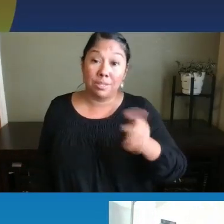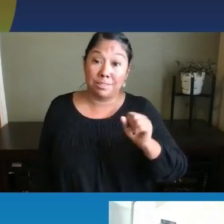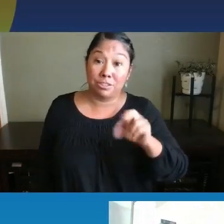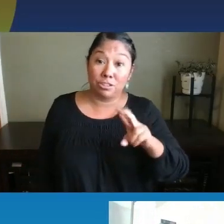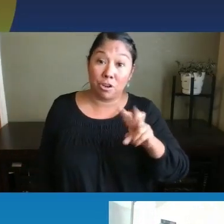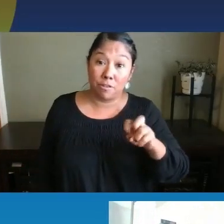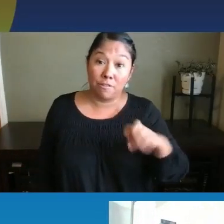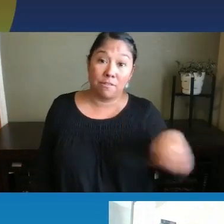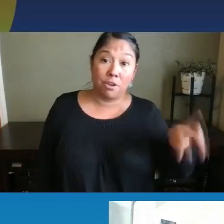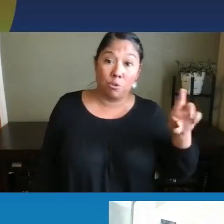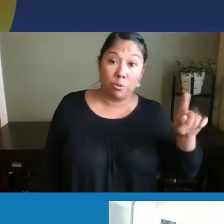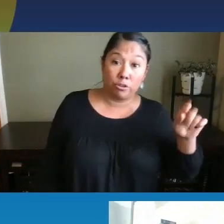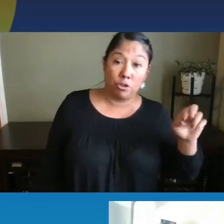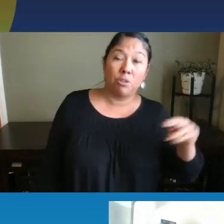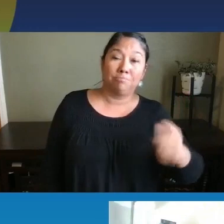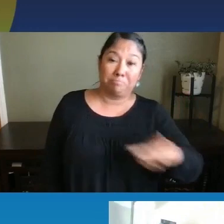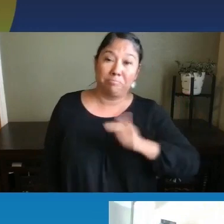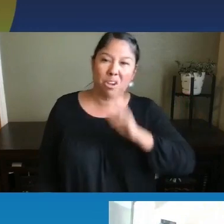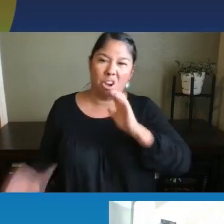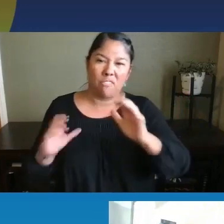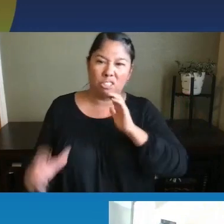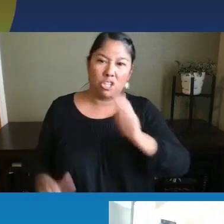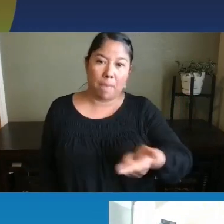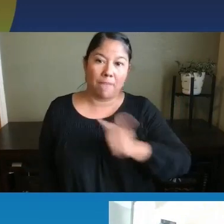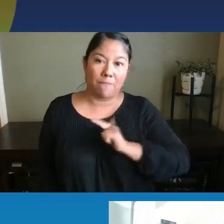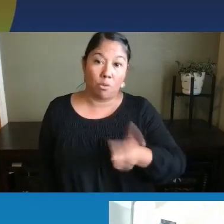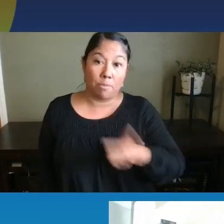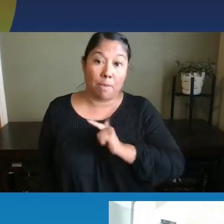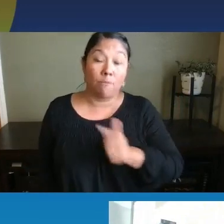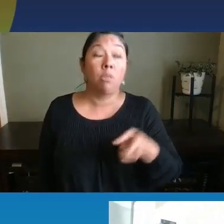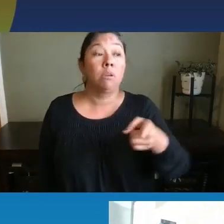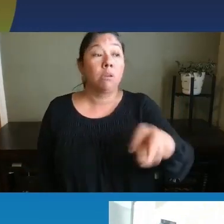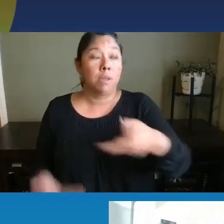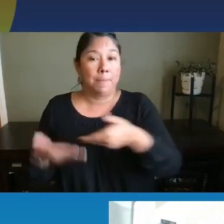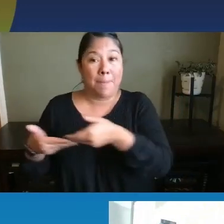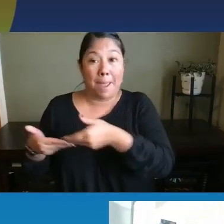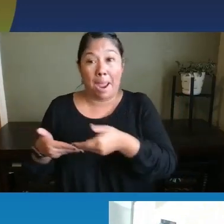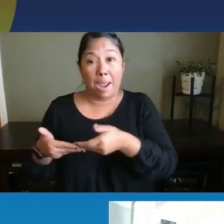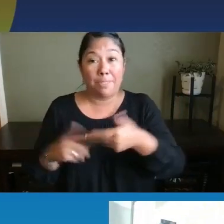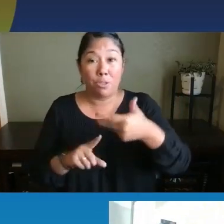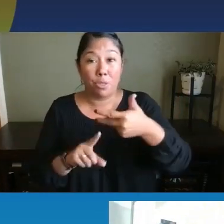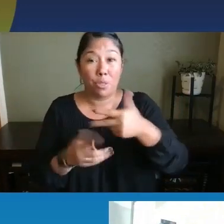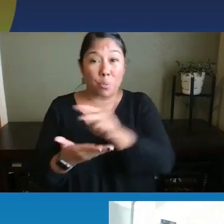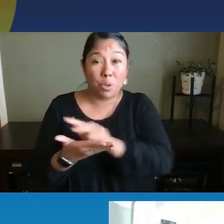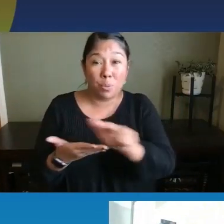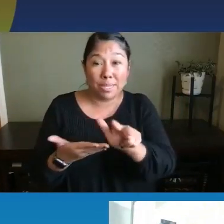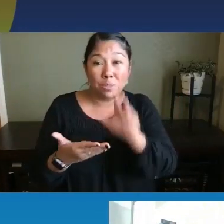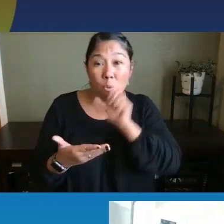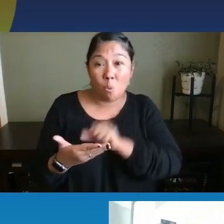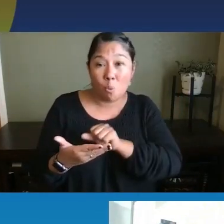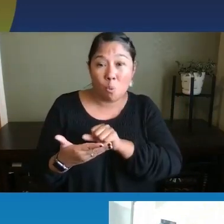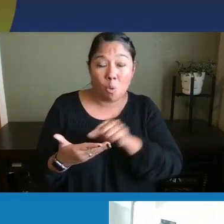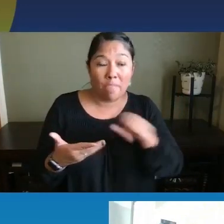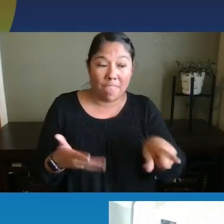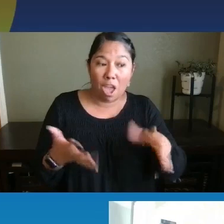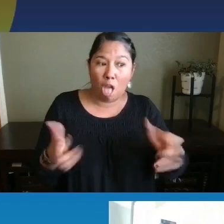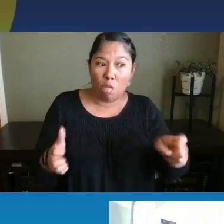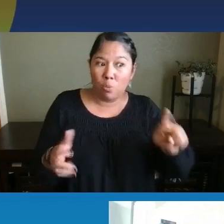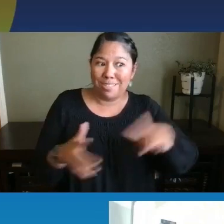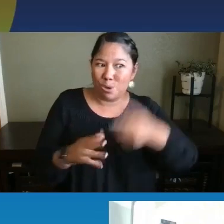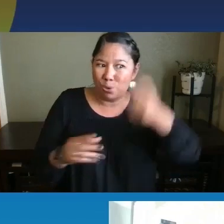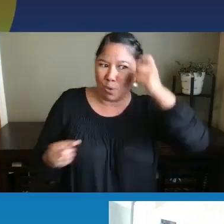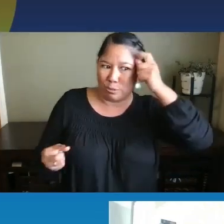conversations. So, um, so babies as early as three weeks start to understand that pause and flow of a